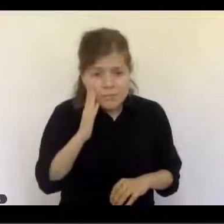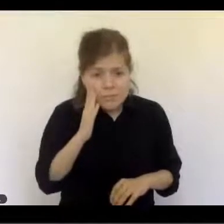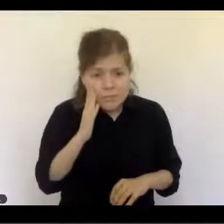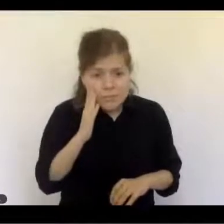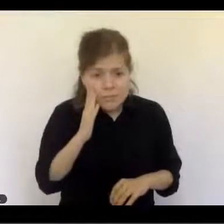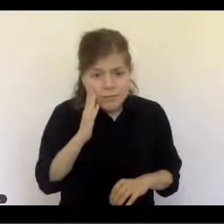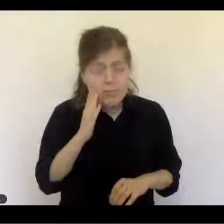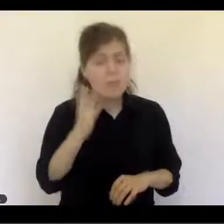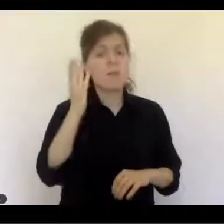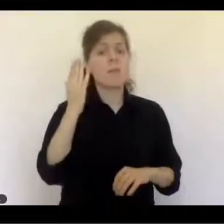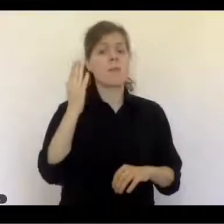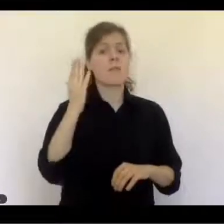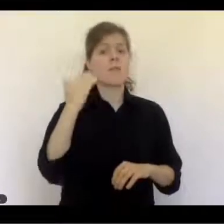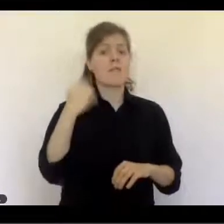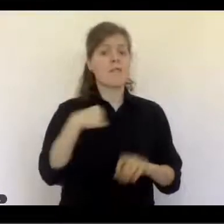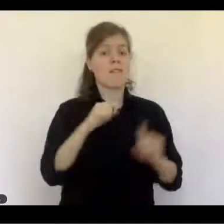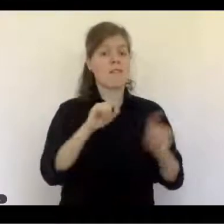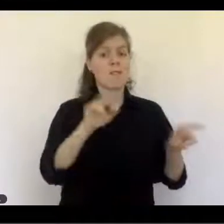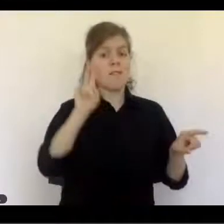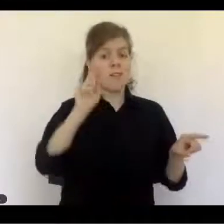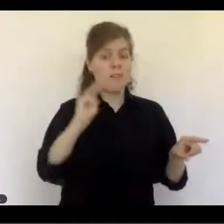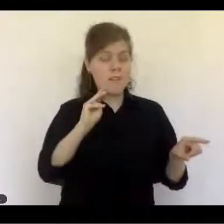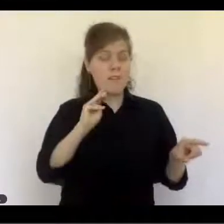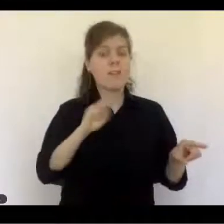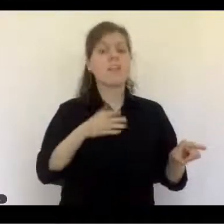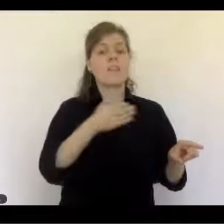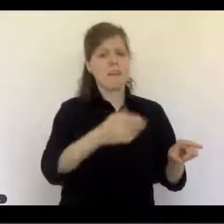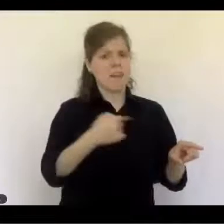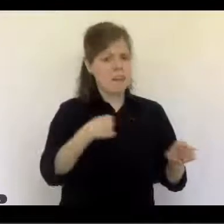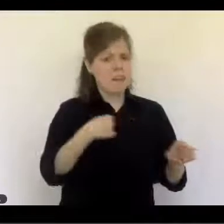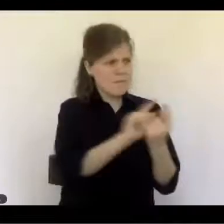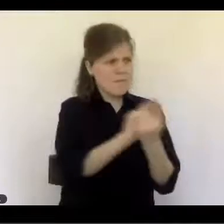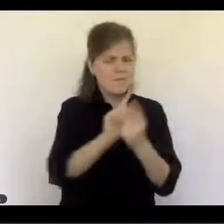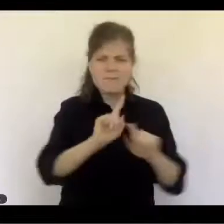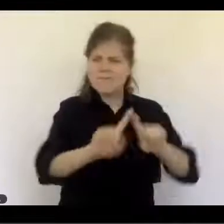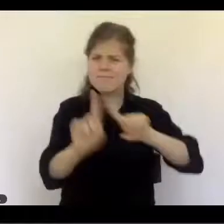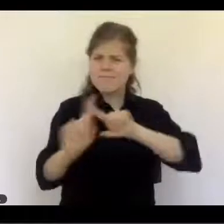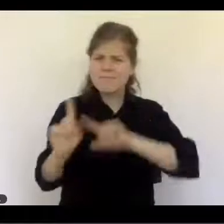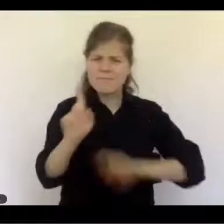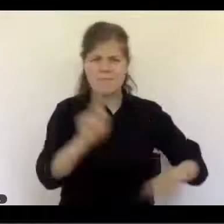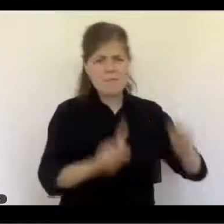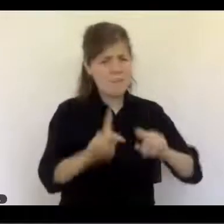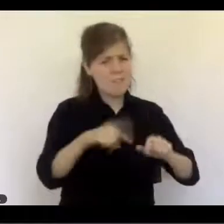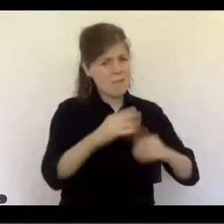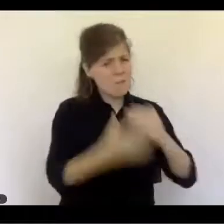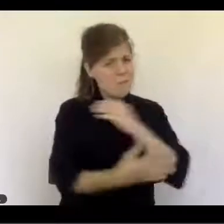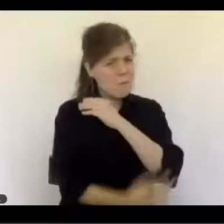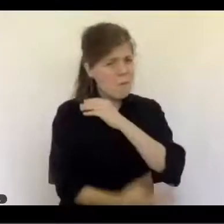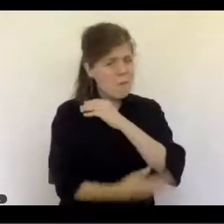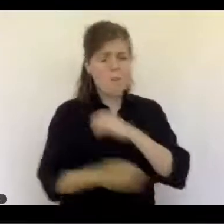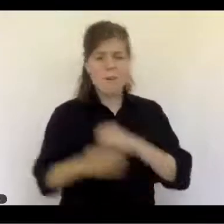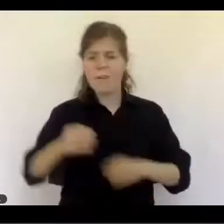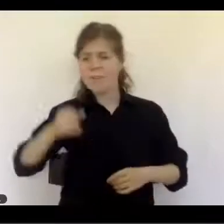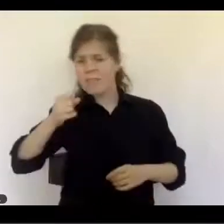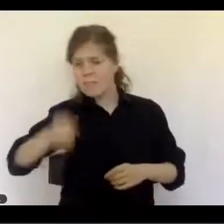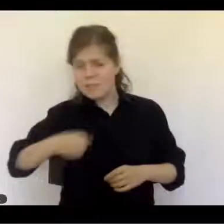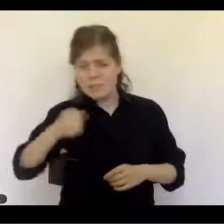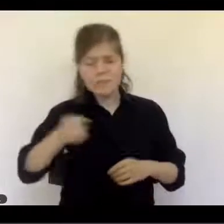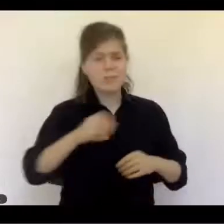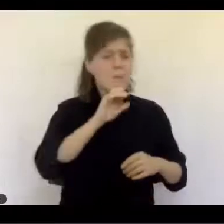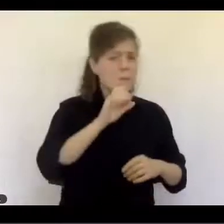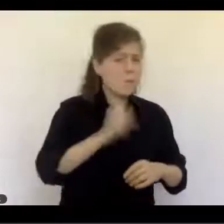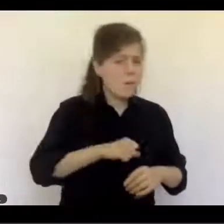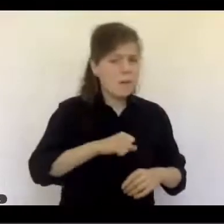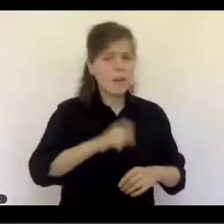social services in Vietnam. I saw many people, elderly, marginalized people,